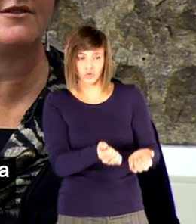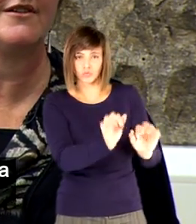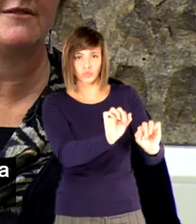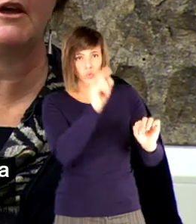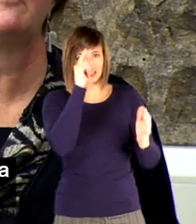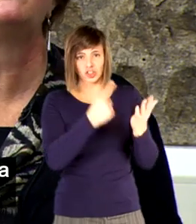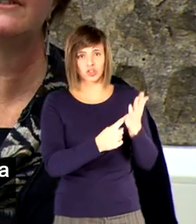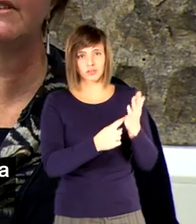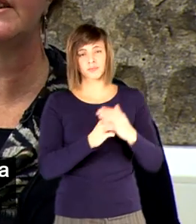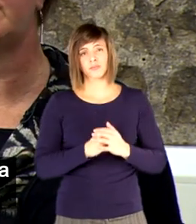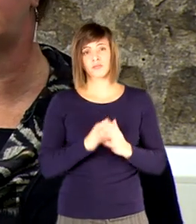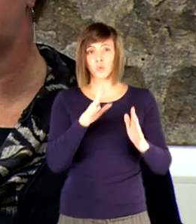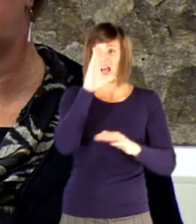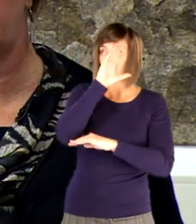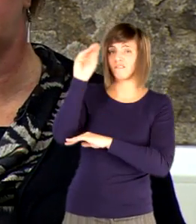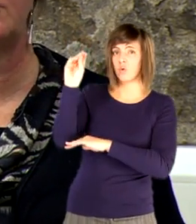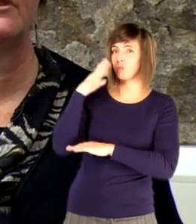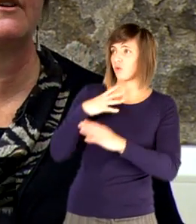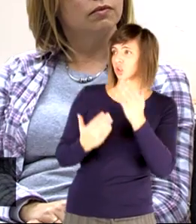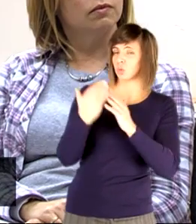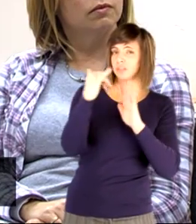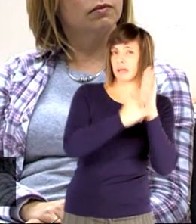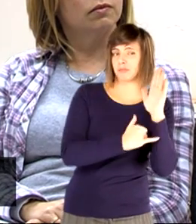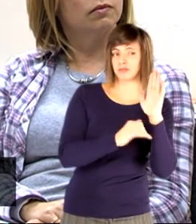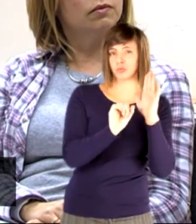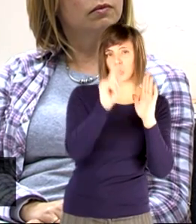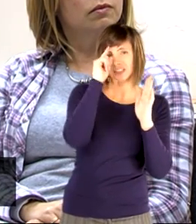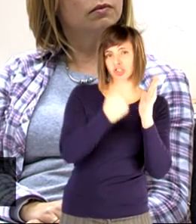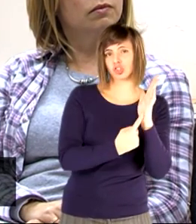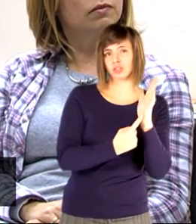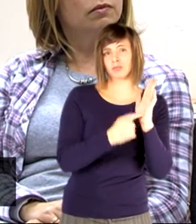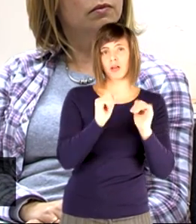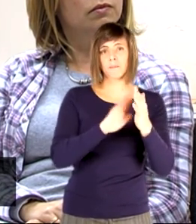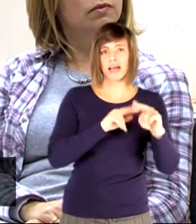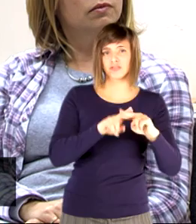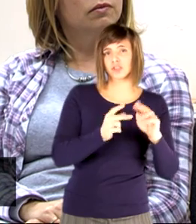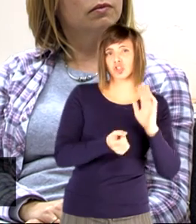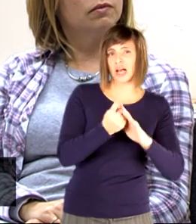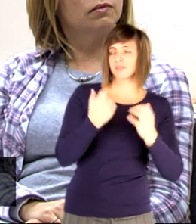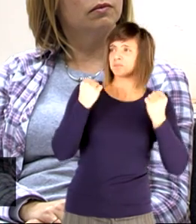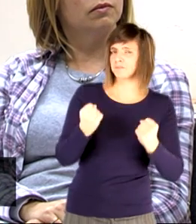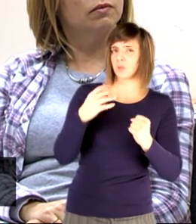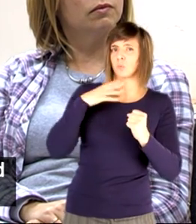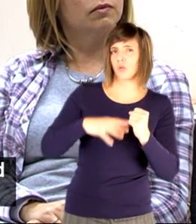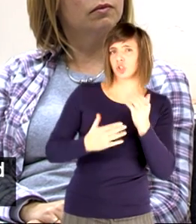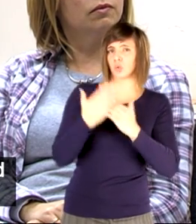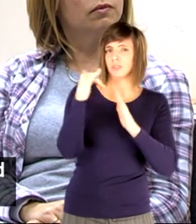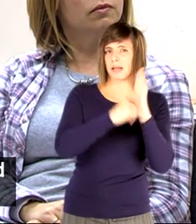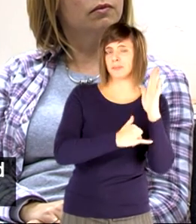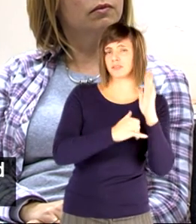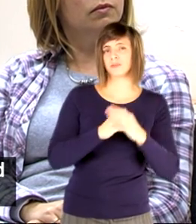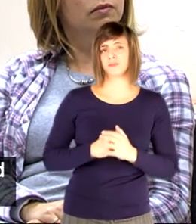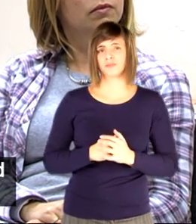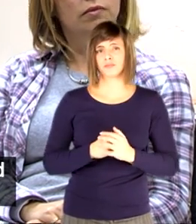to you whether you make a point of telling them they should be issuing a new one. But it does at least give parents the chance to insist on a new statement being issued